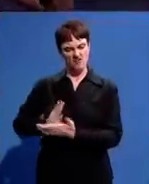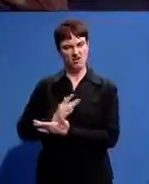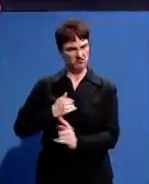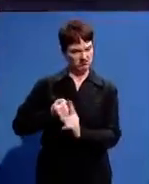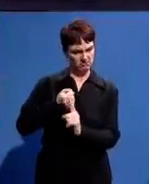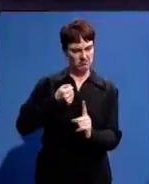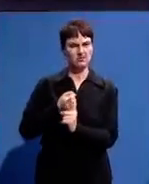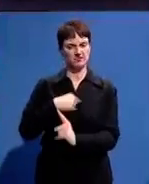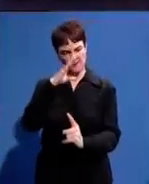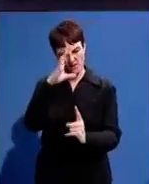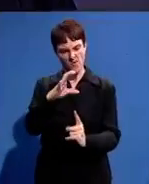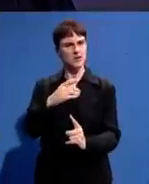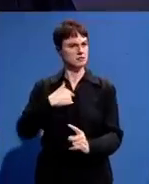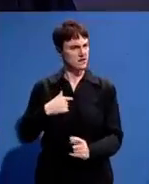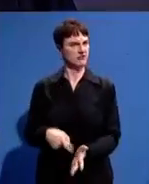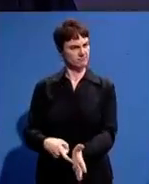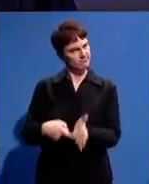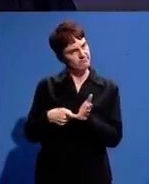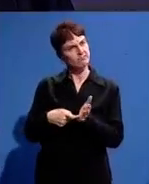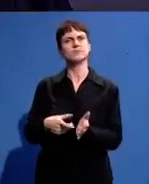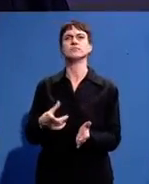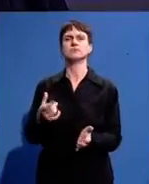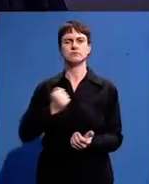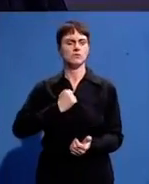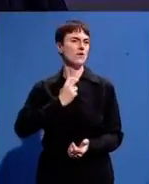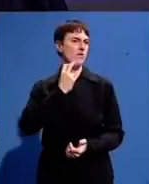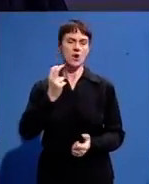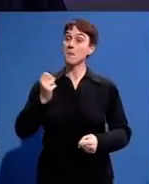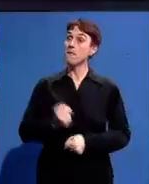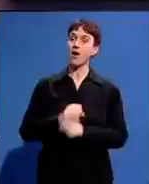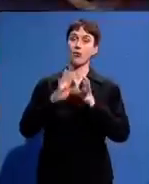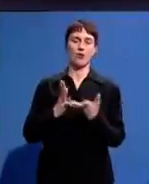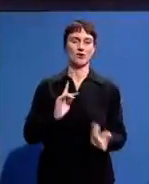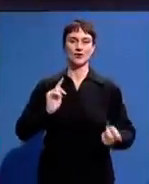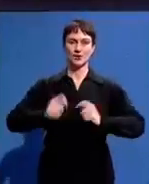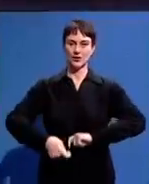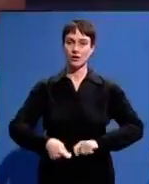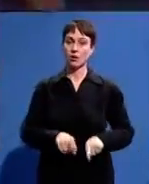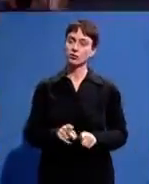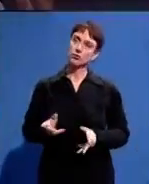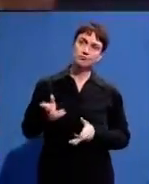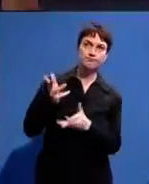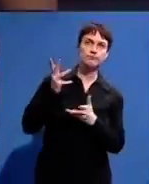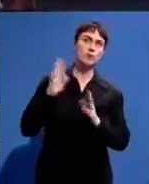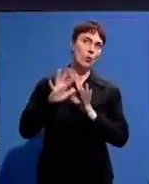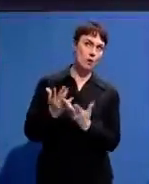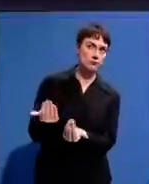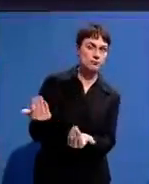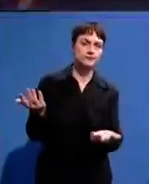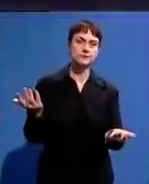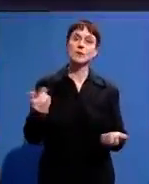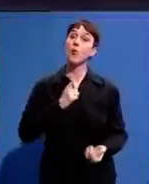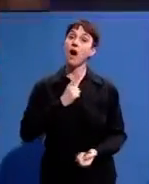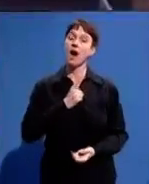keep on claiming the space and using my voice to create change in the world or even provoke the world but doing it for the rights of